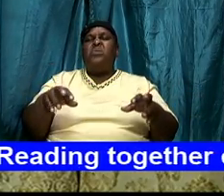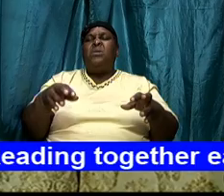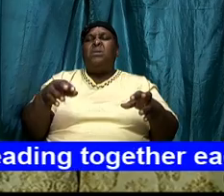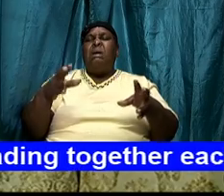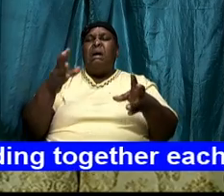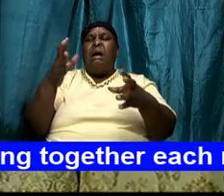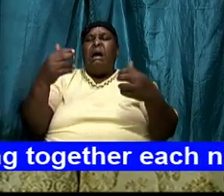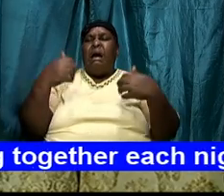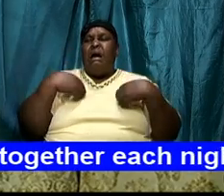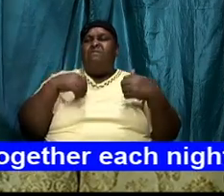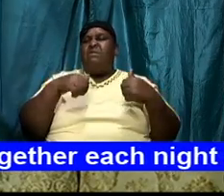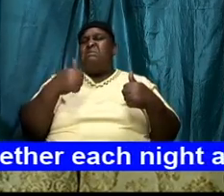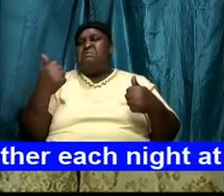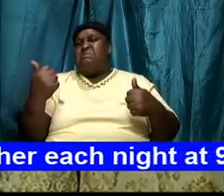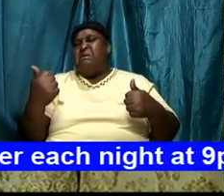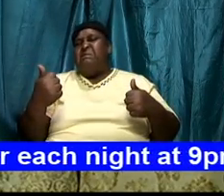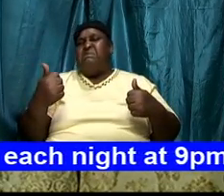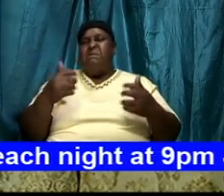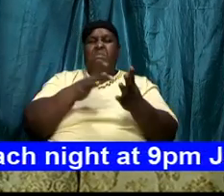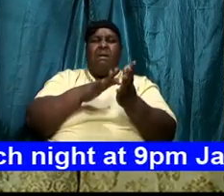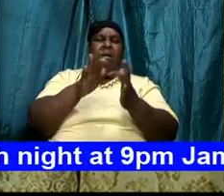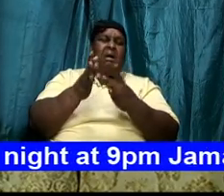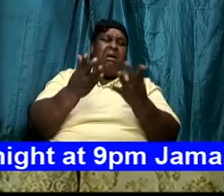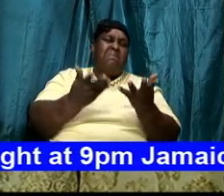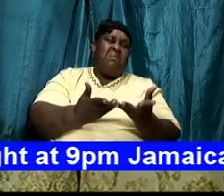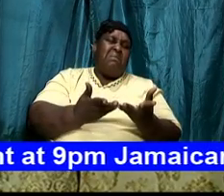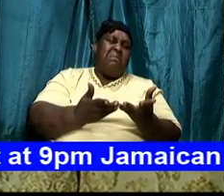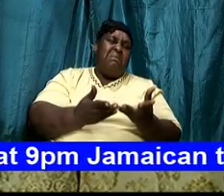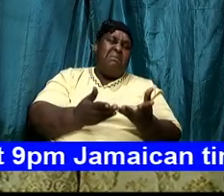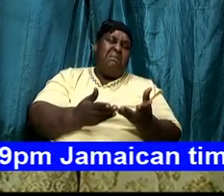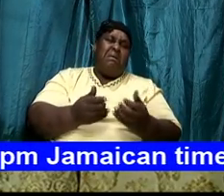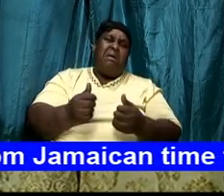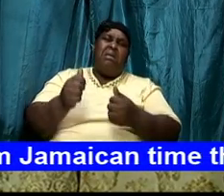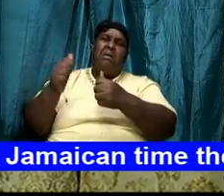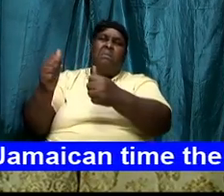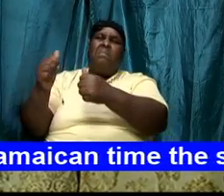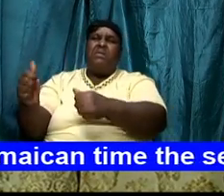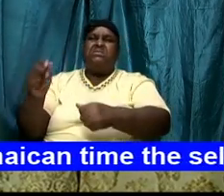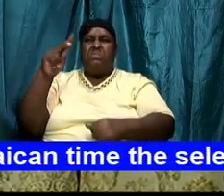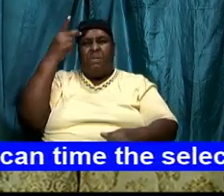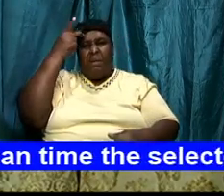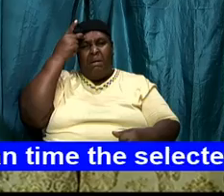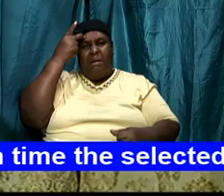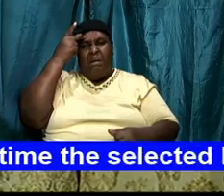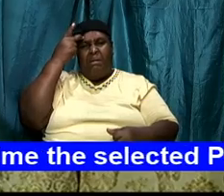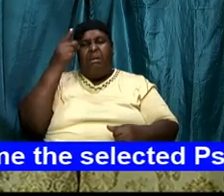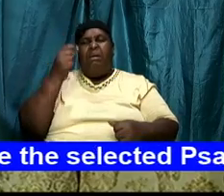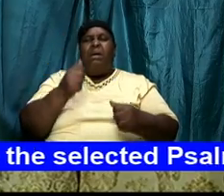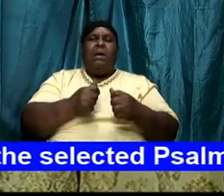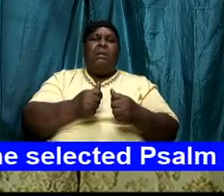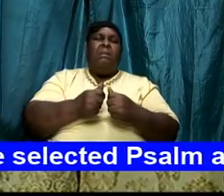and Apostle 2 saying hello there has been some amendments to the book